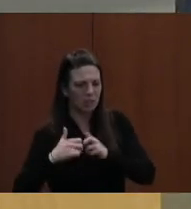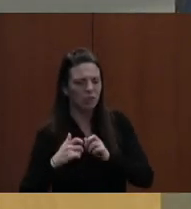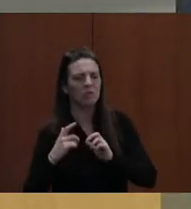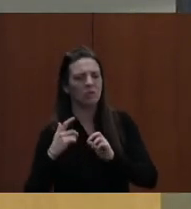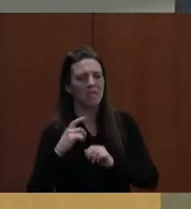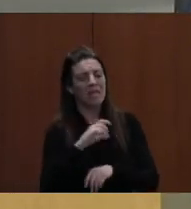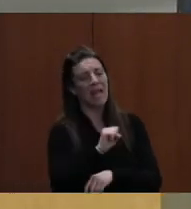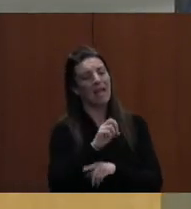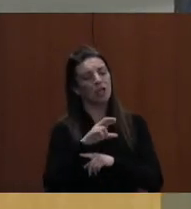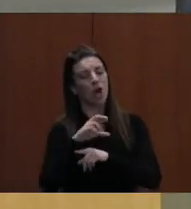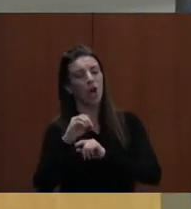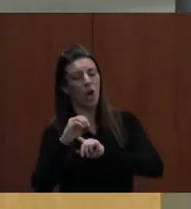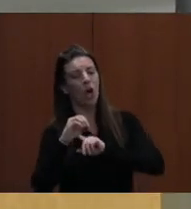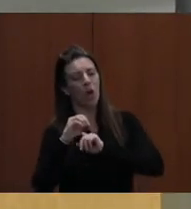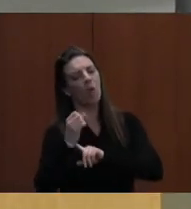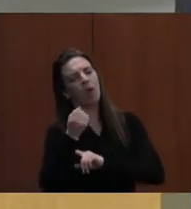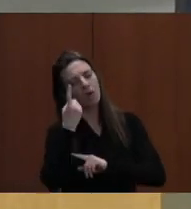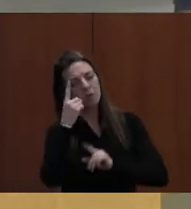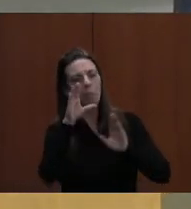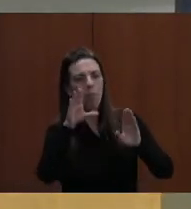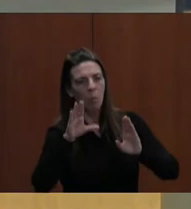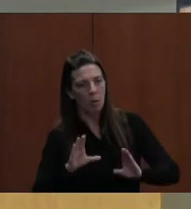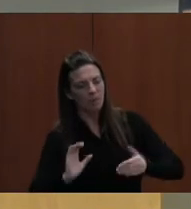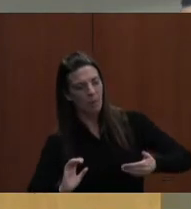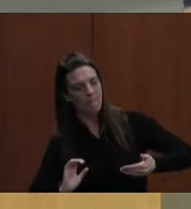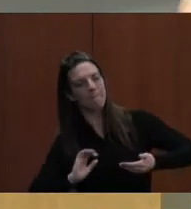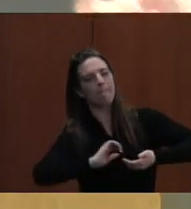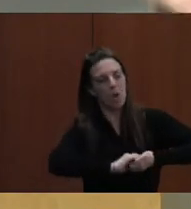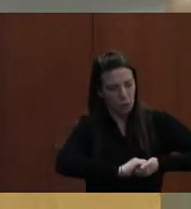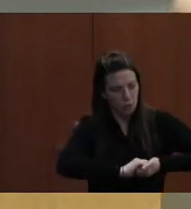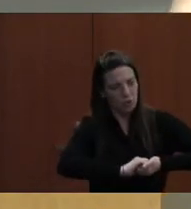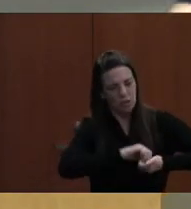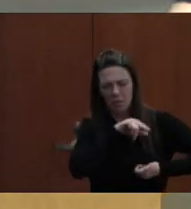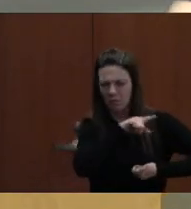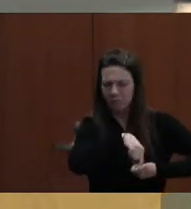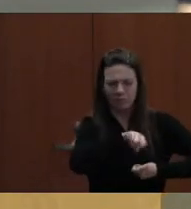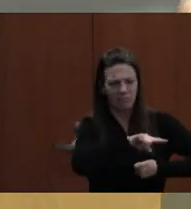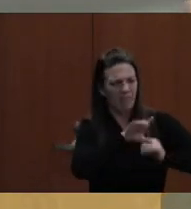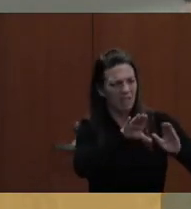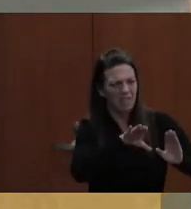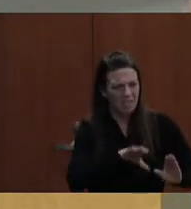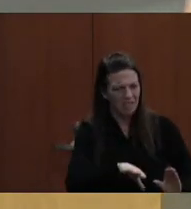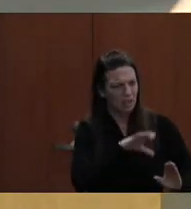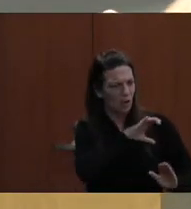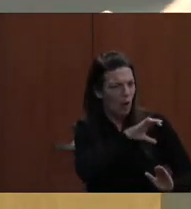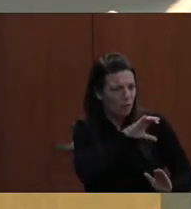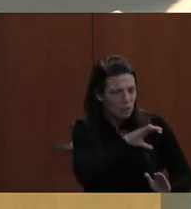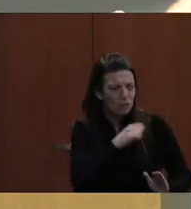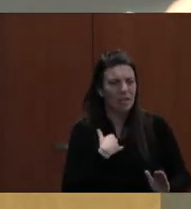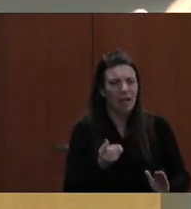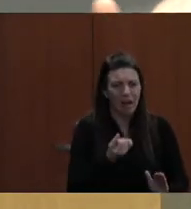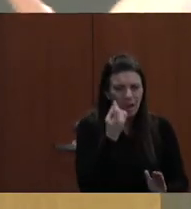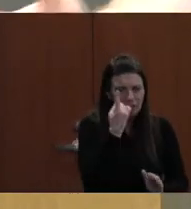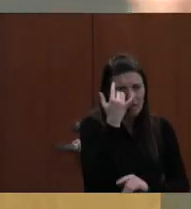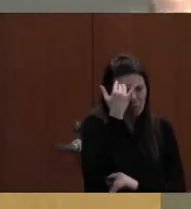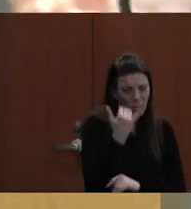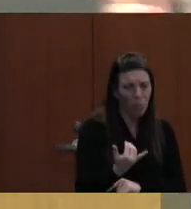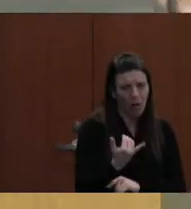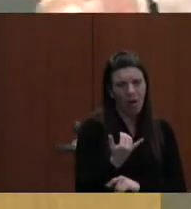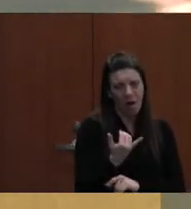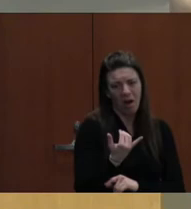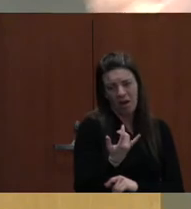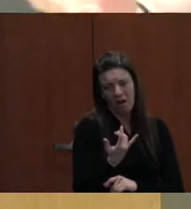MEAN, THE SRO SYSTEM, IT'S A GREAT PARTNERSHIP. THEY'RE FANTASTIC OFFICERS, SO I UNDERSTAND WHY WE PROBABLY